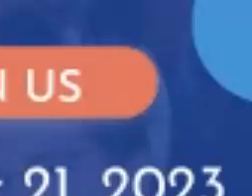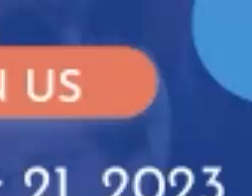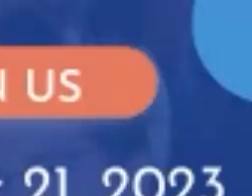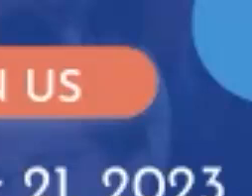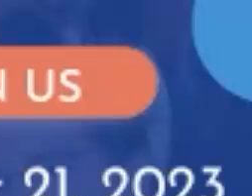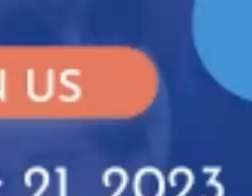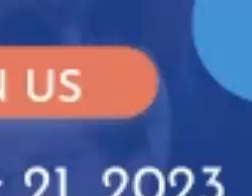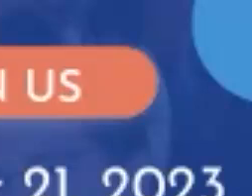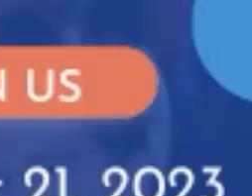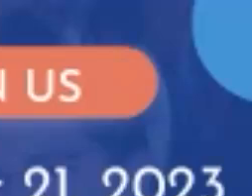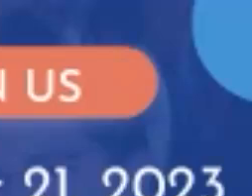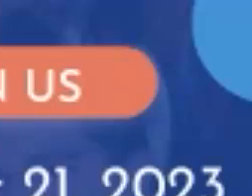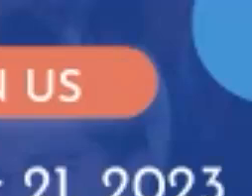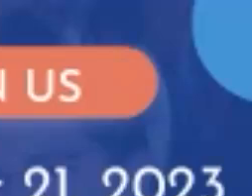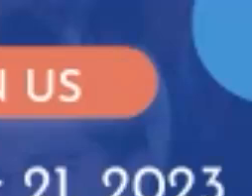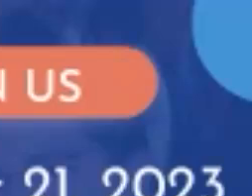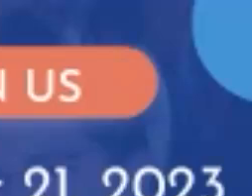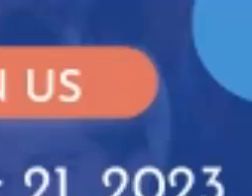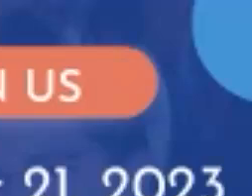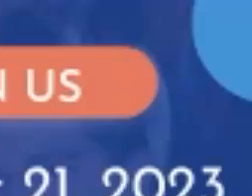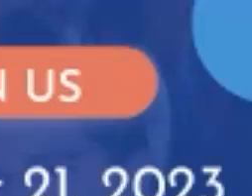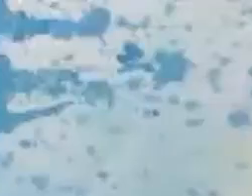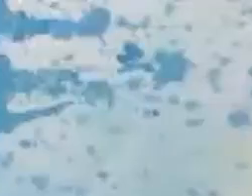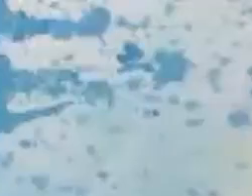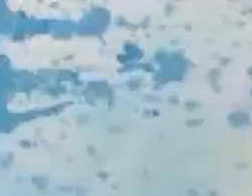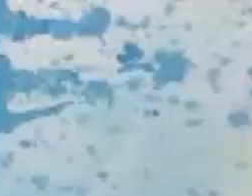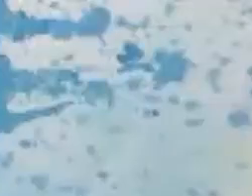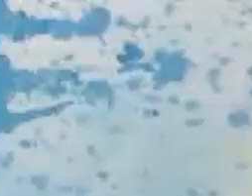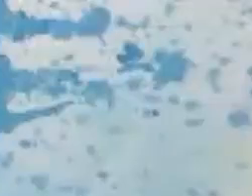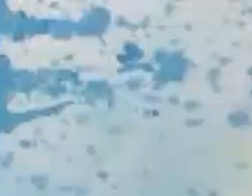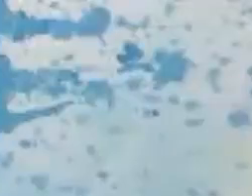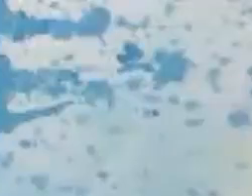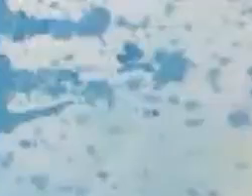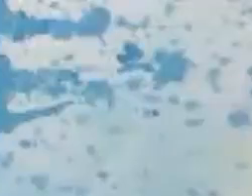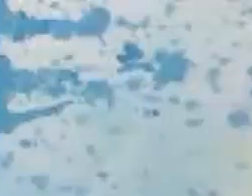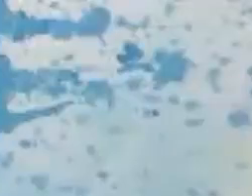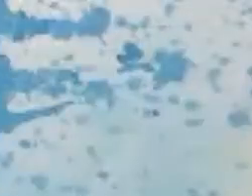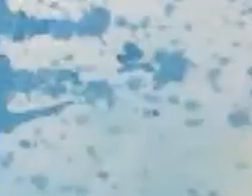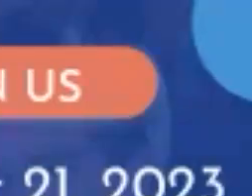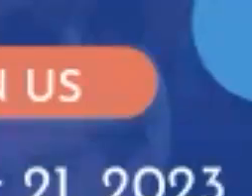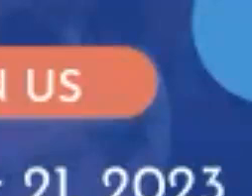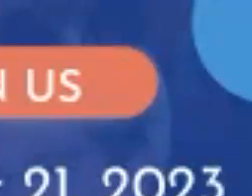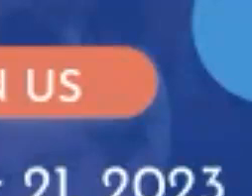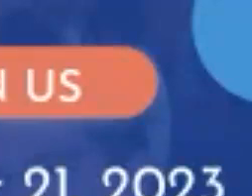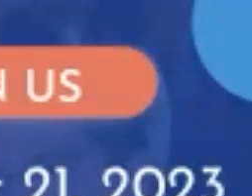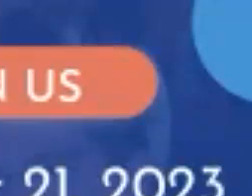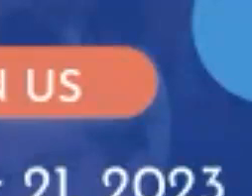wait to hear more from you in the future. Thank you. Thank you for having me. Absolutely.